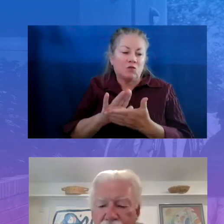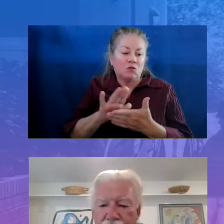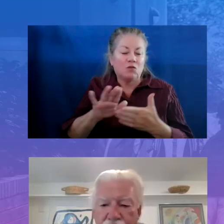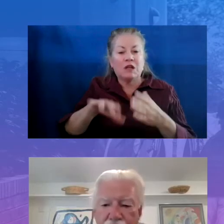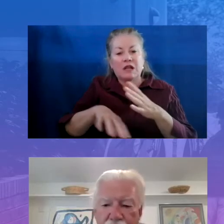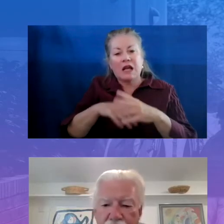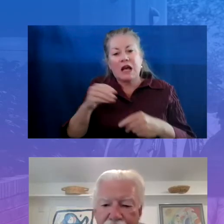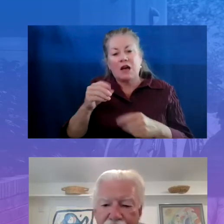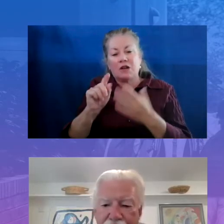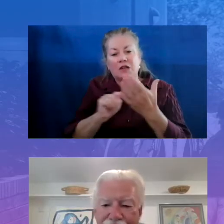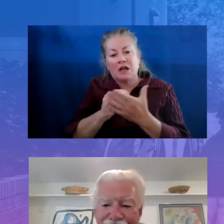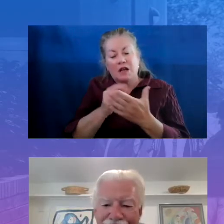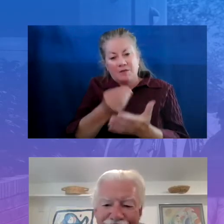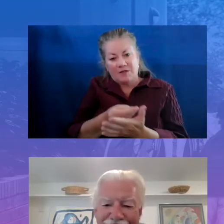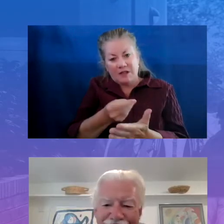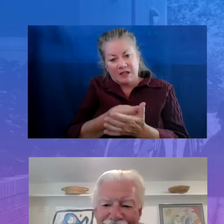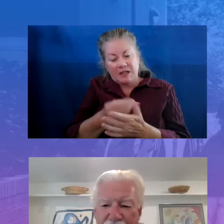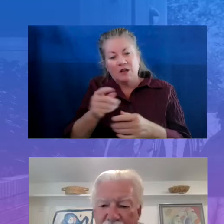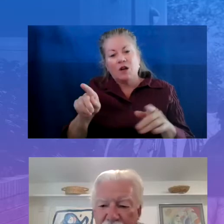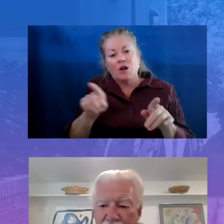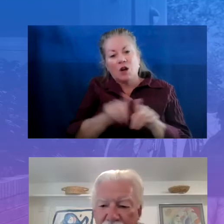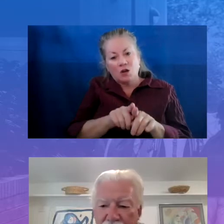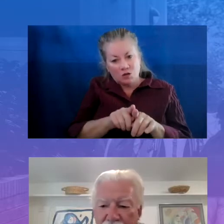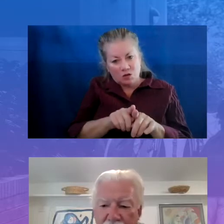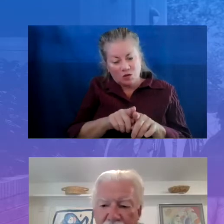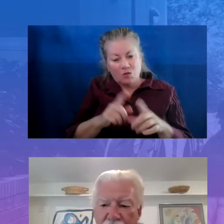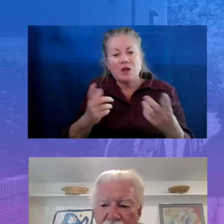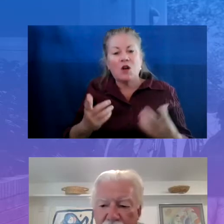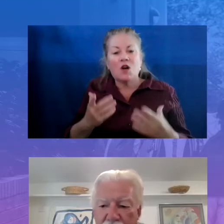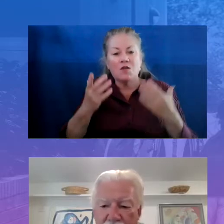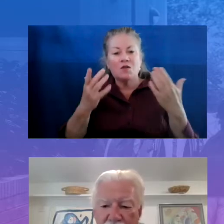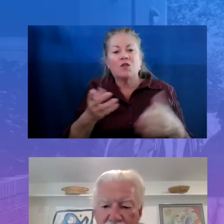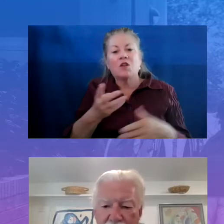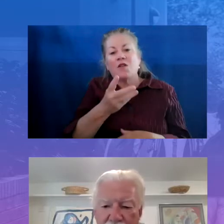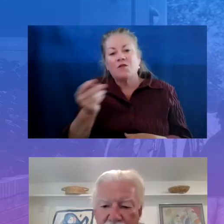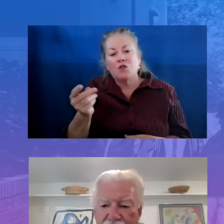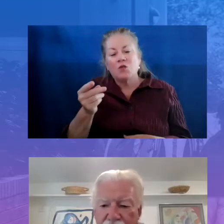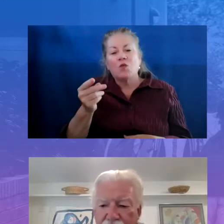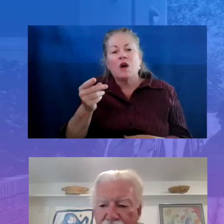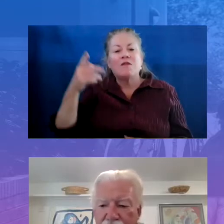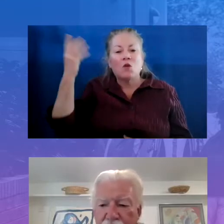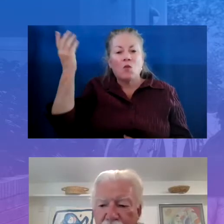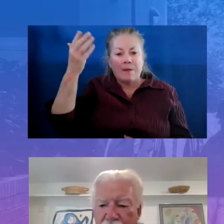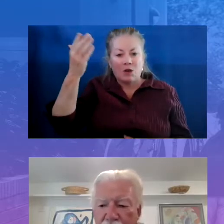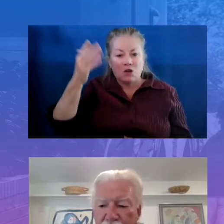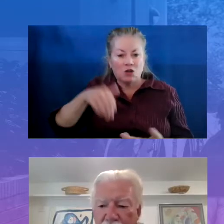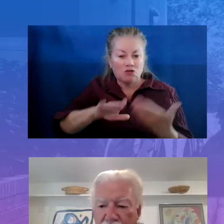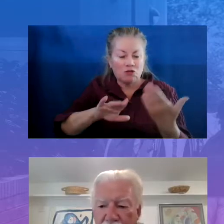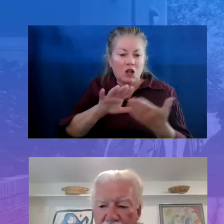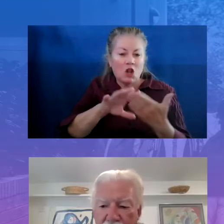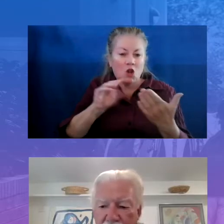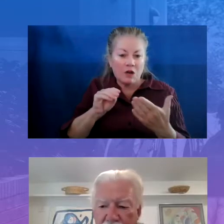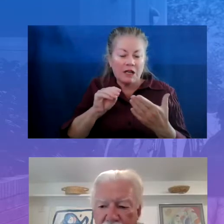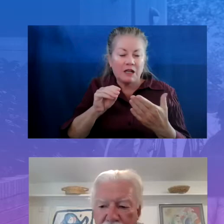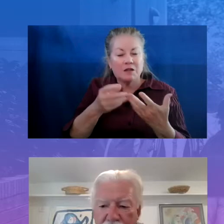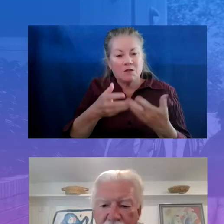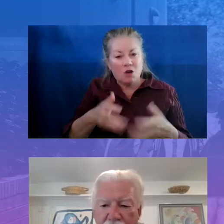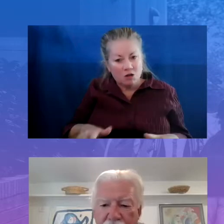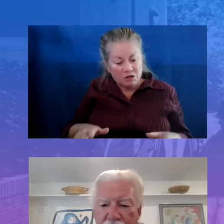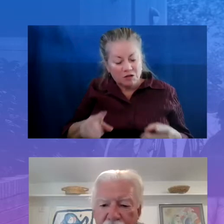we were able to offer a few of these webinars addressing learning loss, learn, explore, and grow,